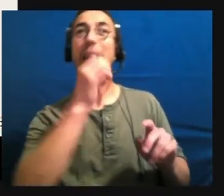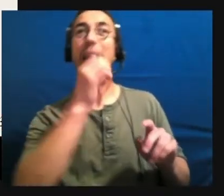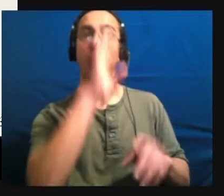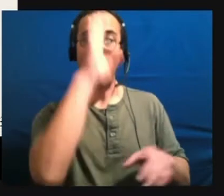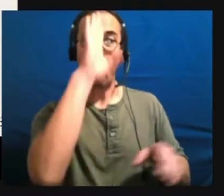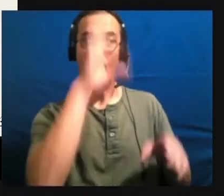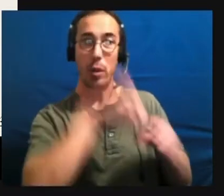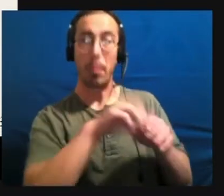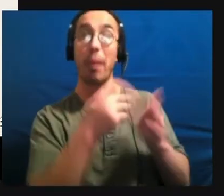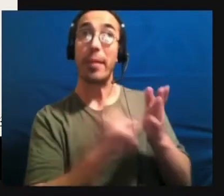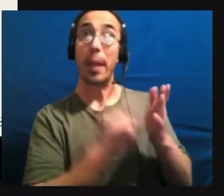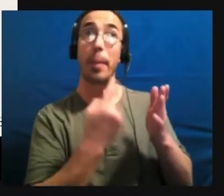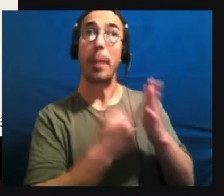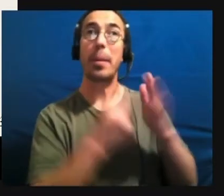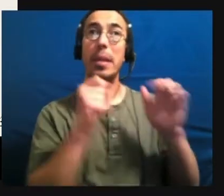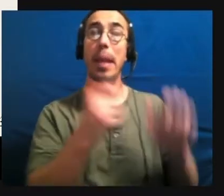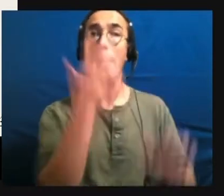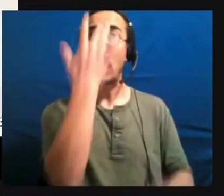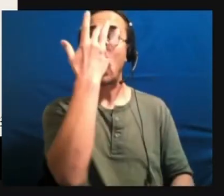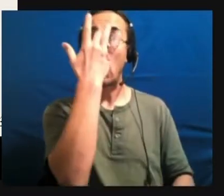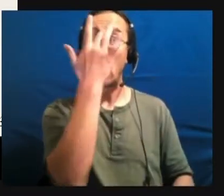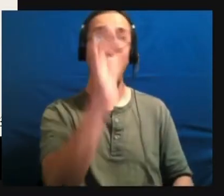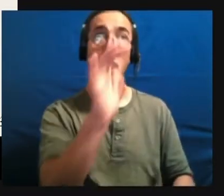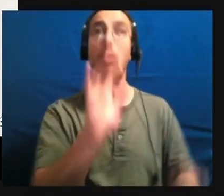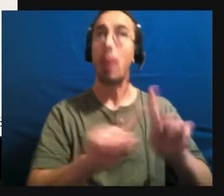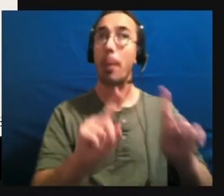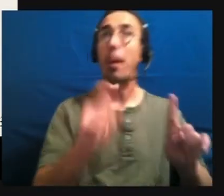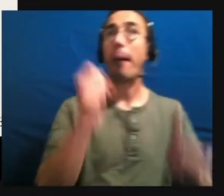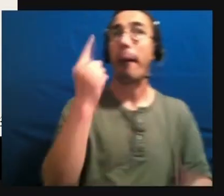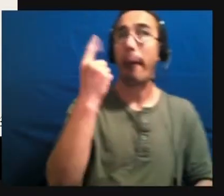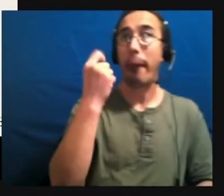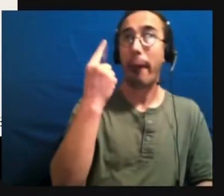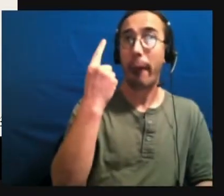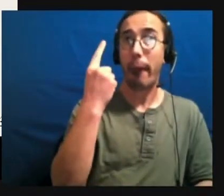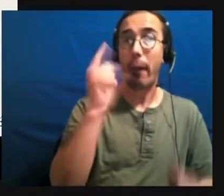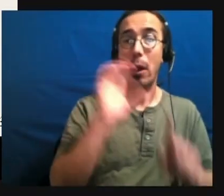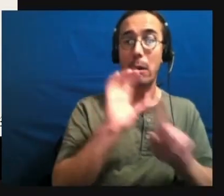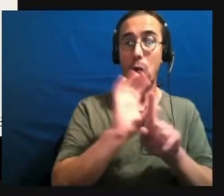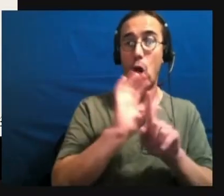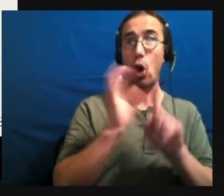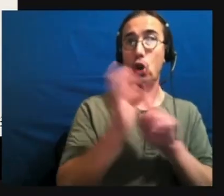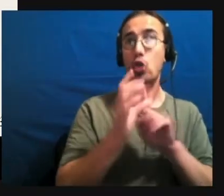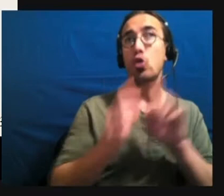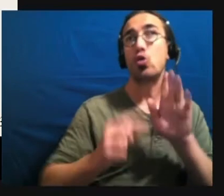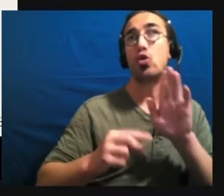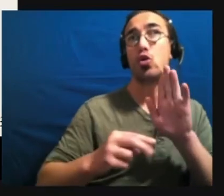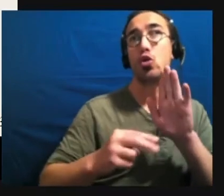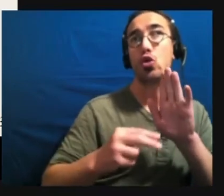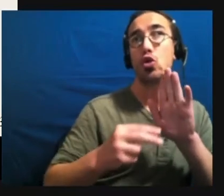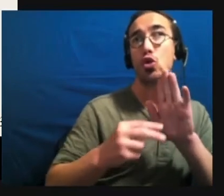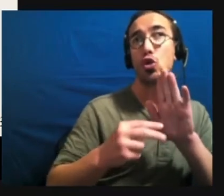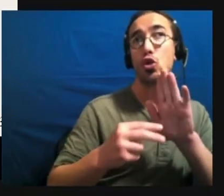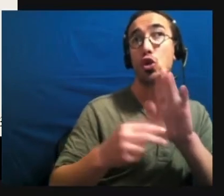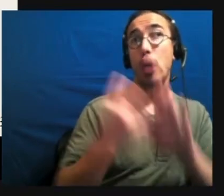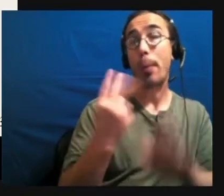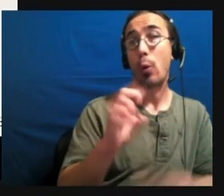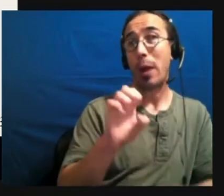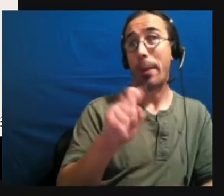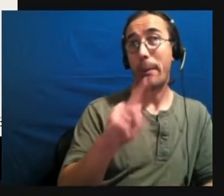once you understand that there's this cultural difference, this double empathy problem that